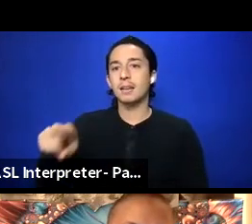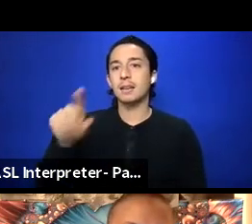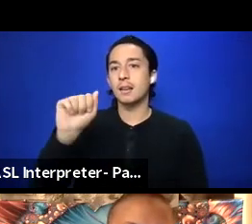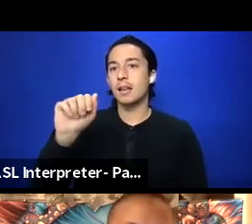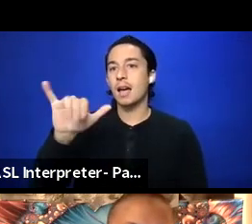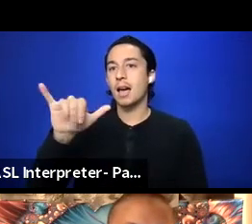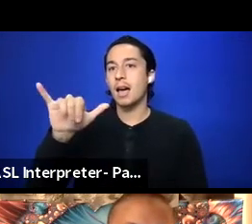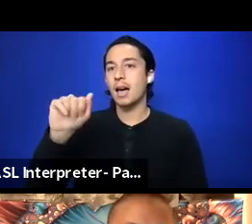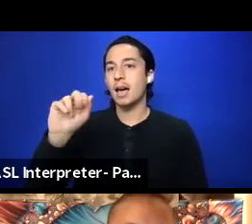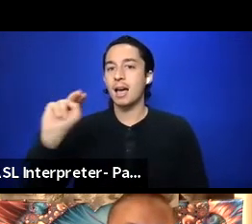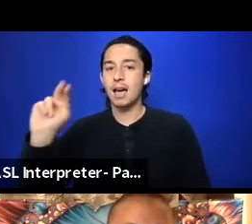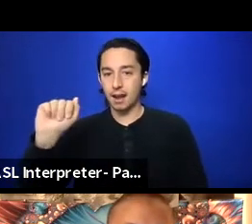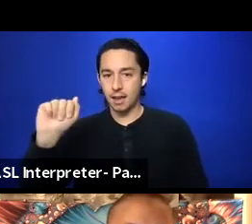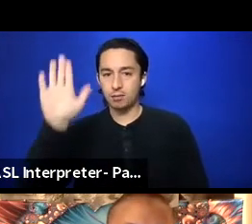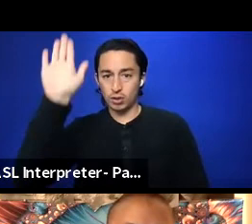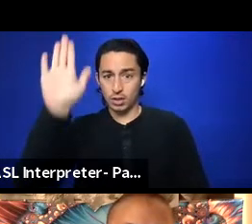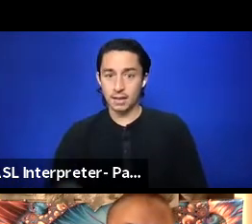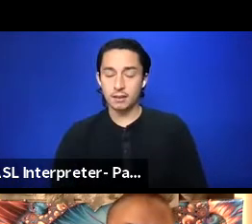Did you want to add something here?